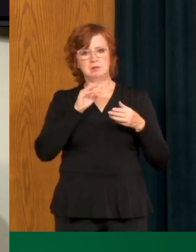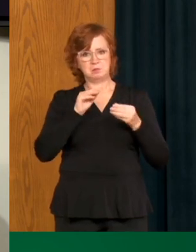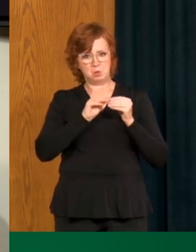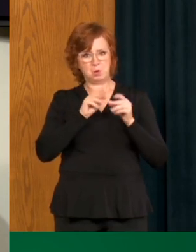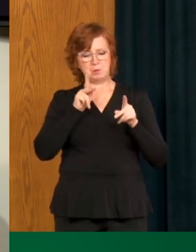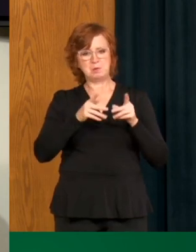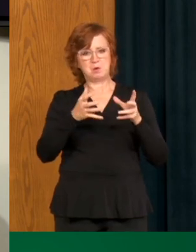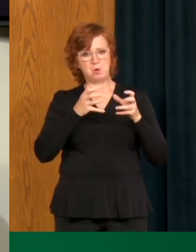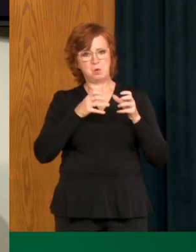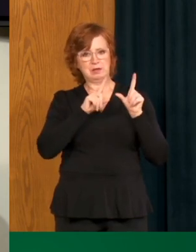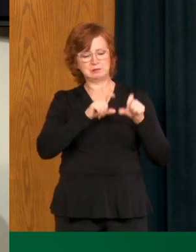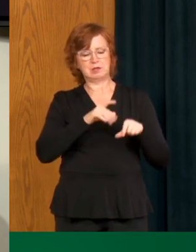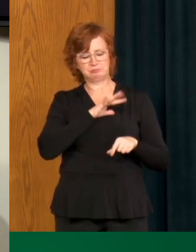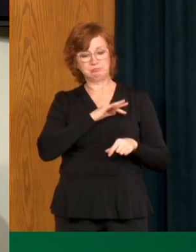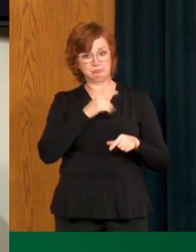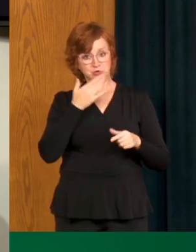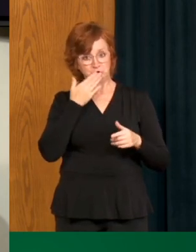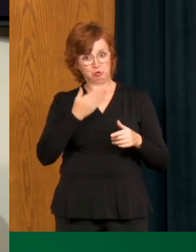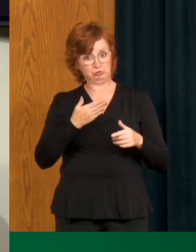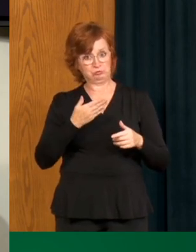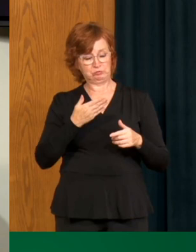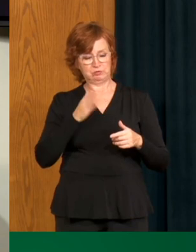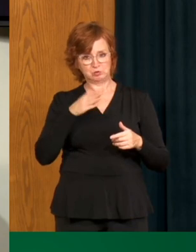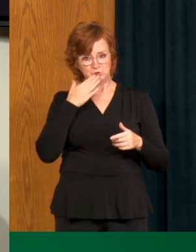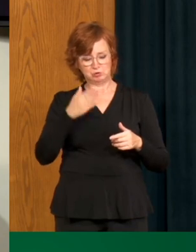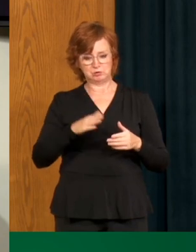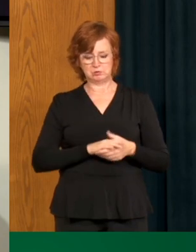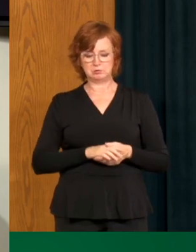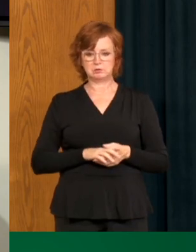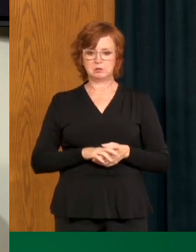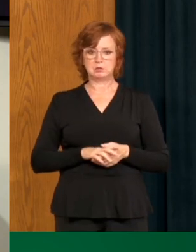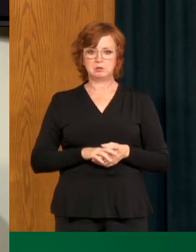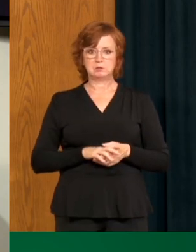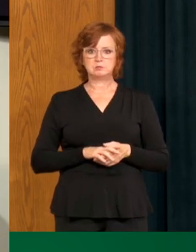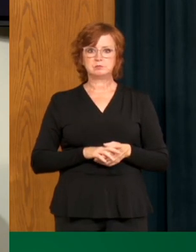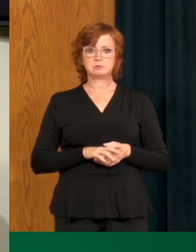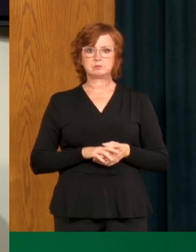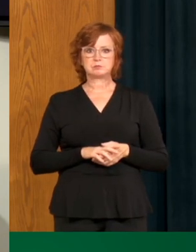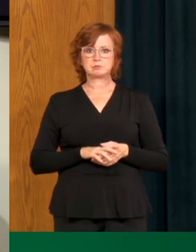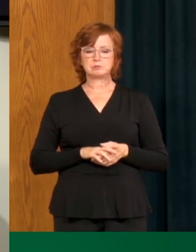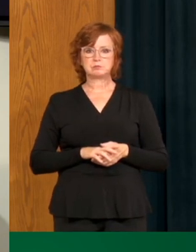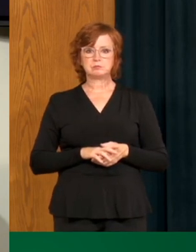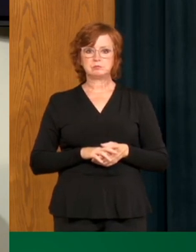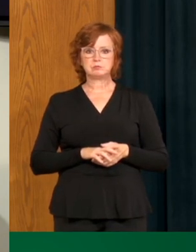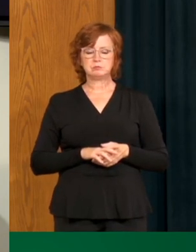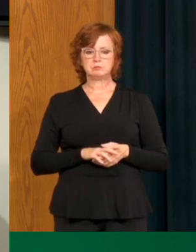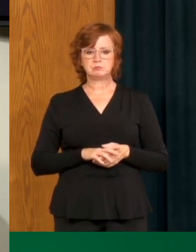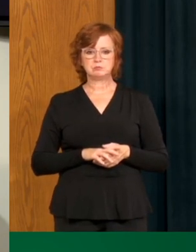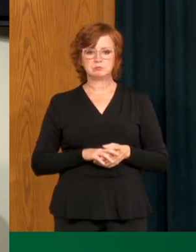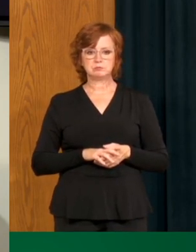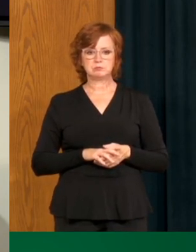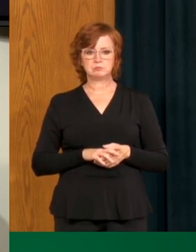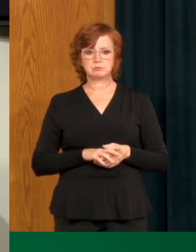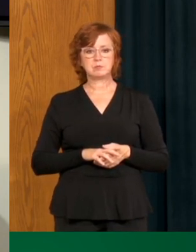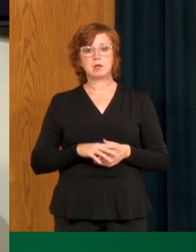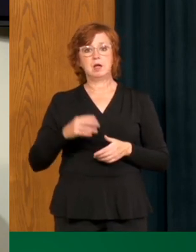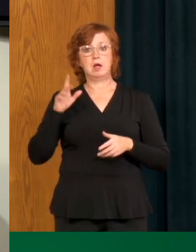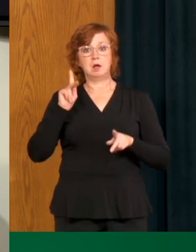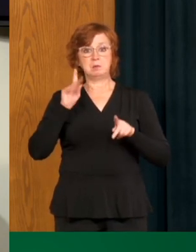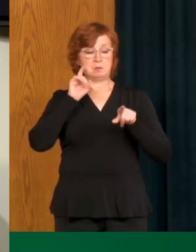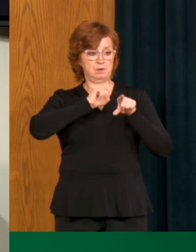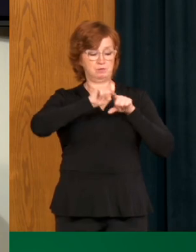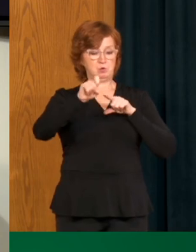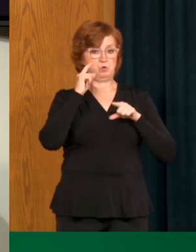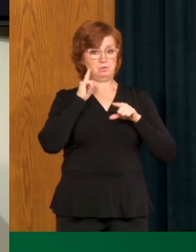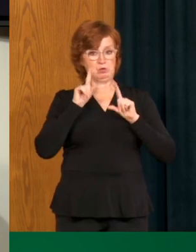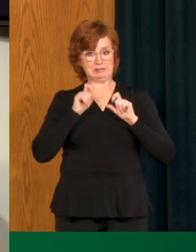to work to meet that demand. Within that increased demand though, we will continue to prioritize certain groups of people and these